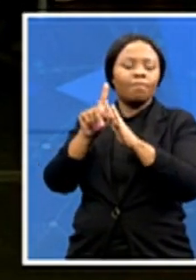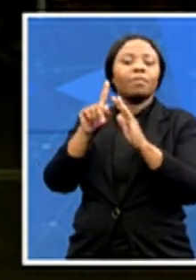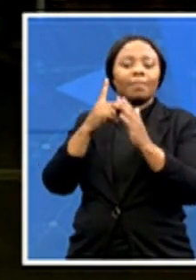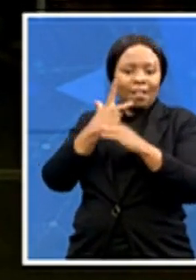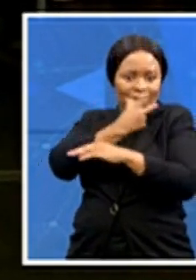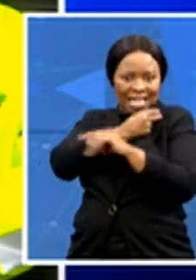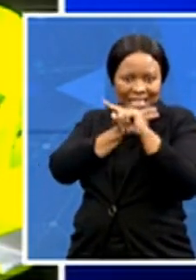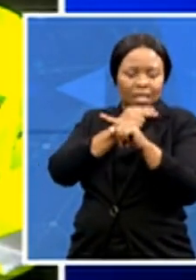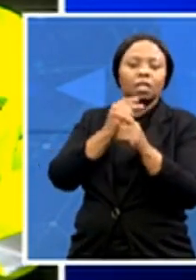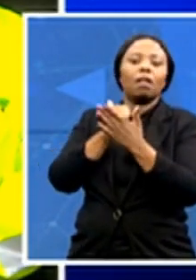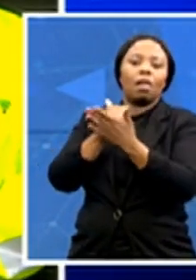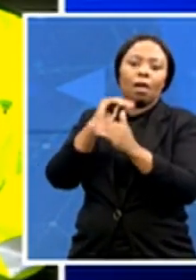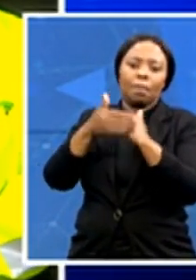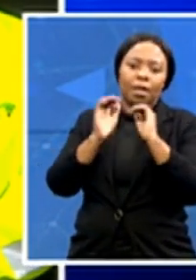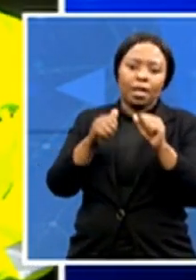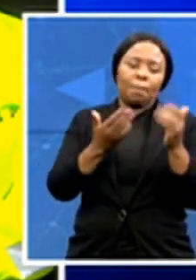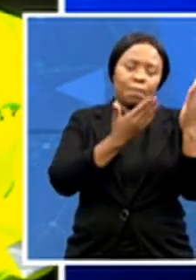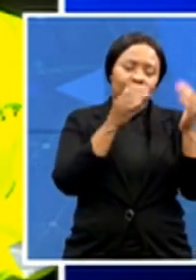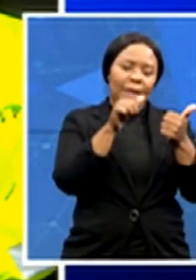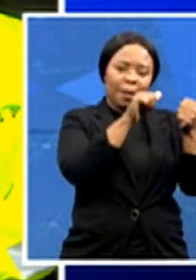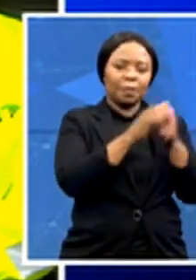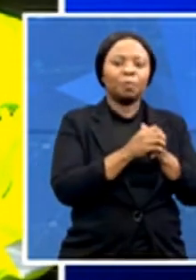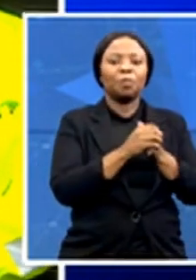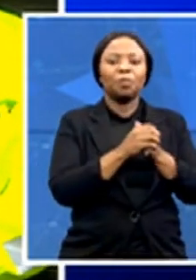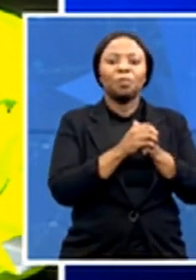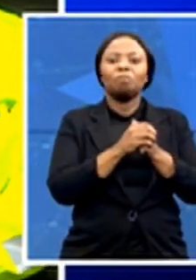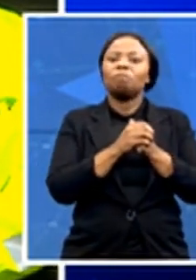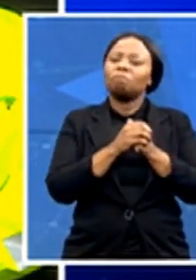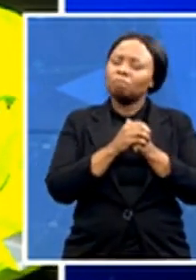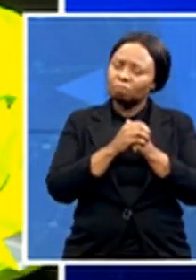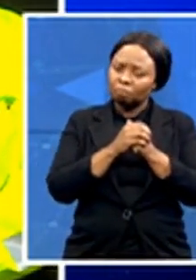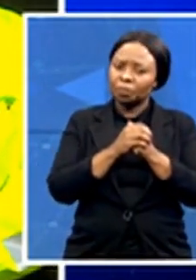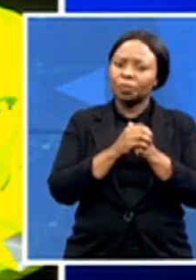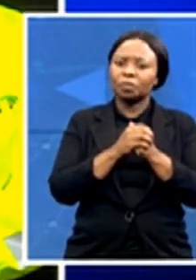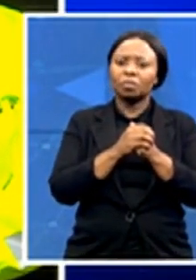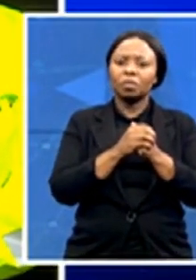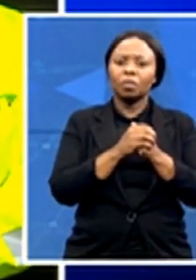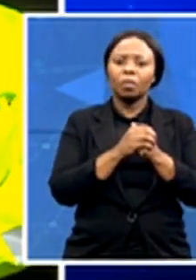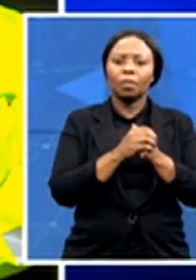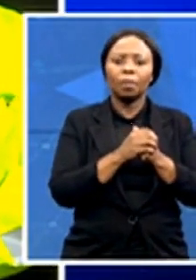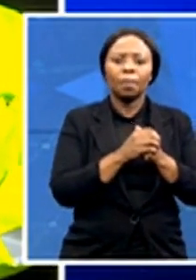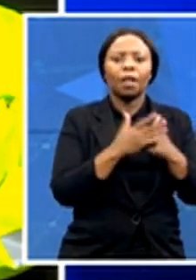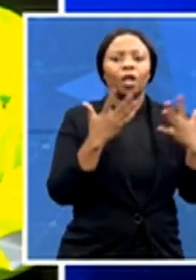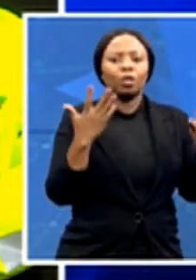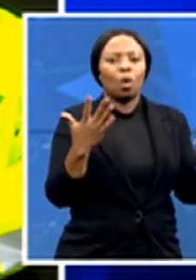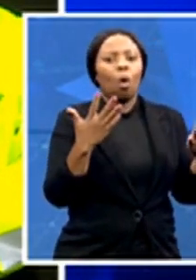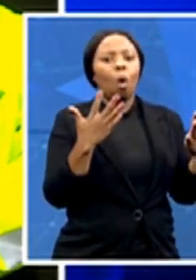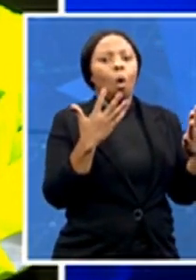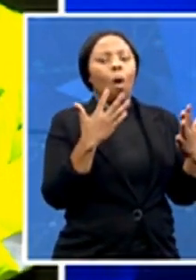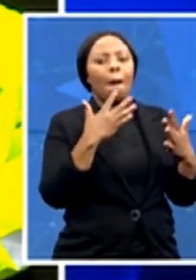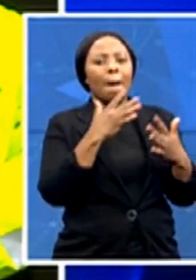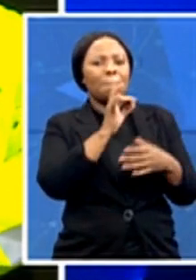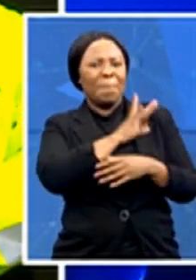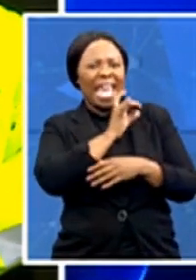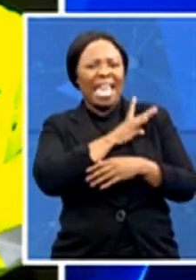Blaine. Yeah, but then said, look, this the pain can't be abstract, isn't it? The the numbers that